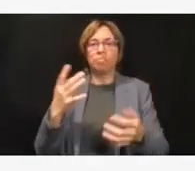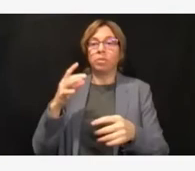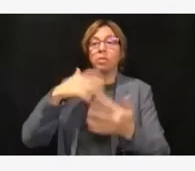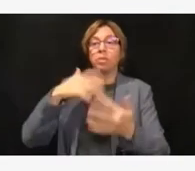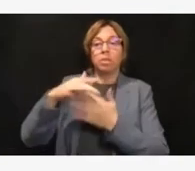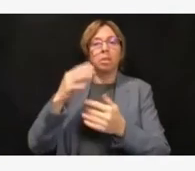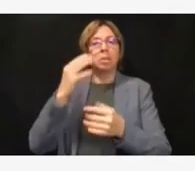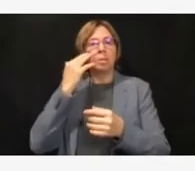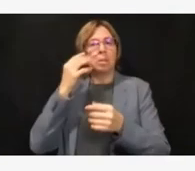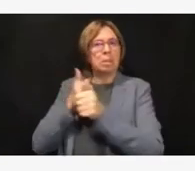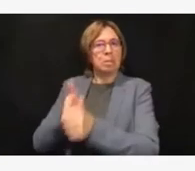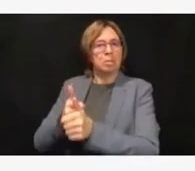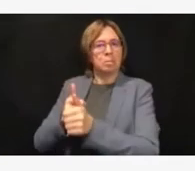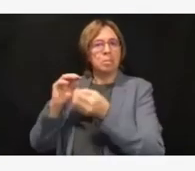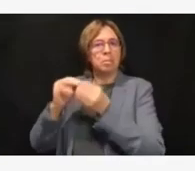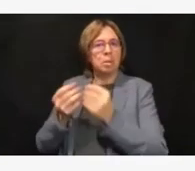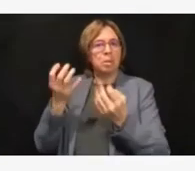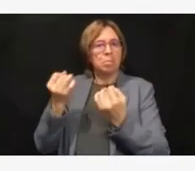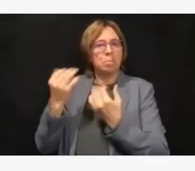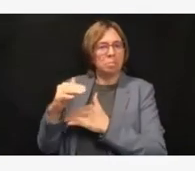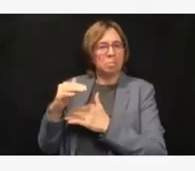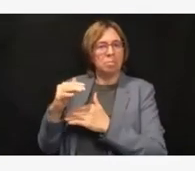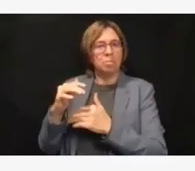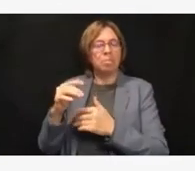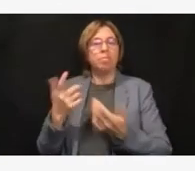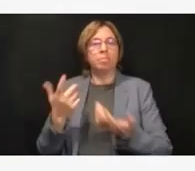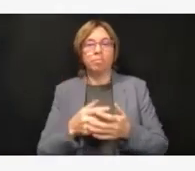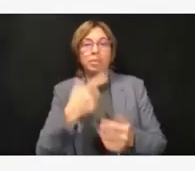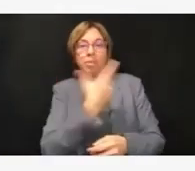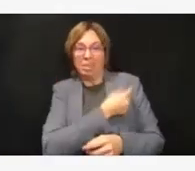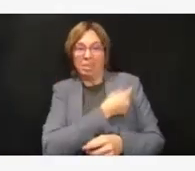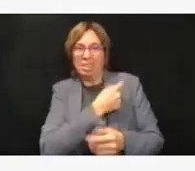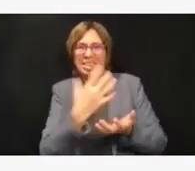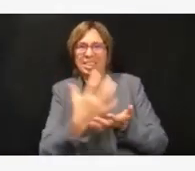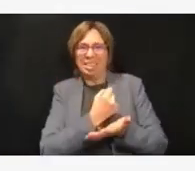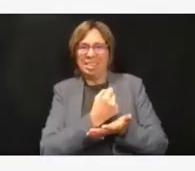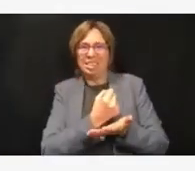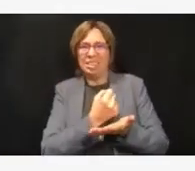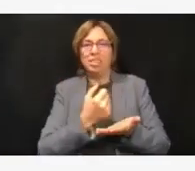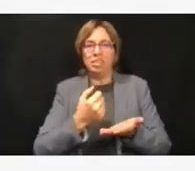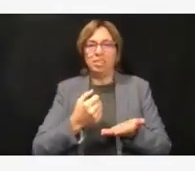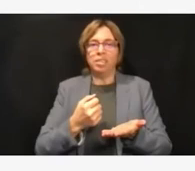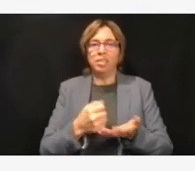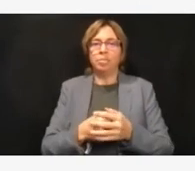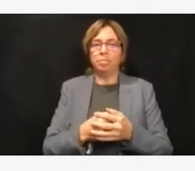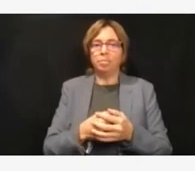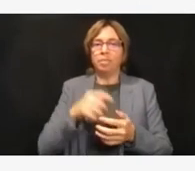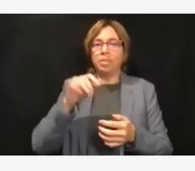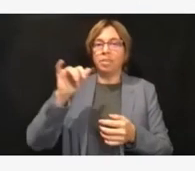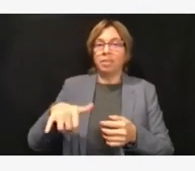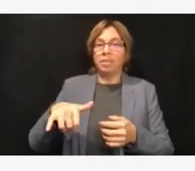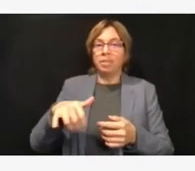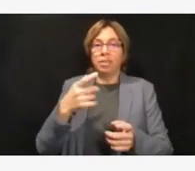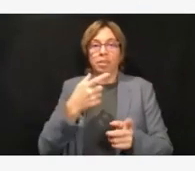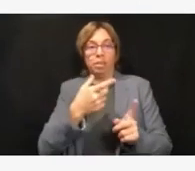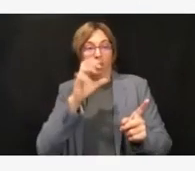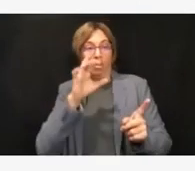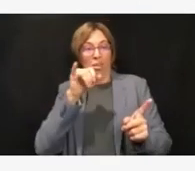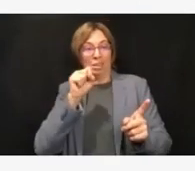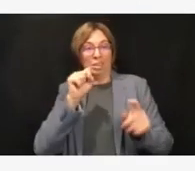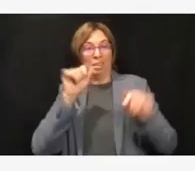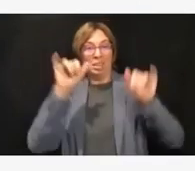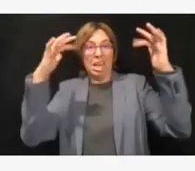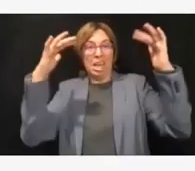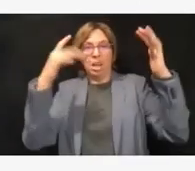stay out of crisis standards of care and not go right back into them. I think we all remember that little window of excitement back in July